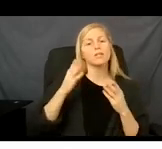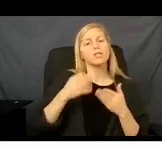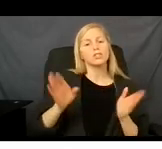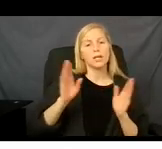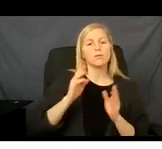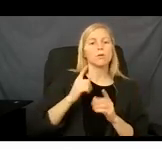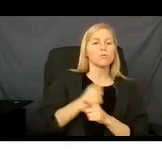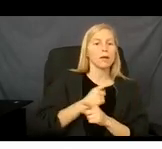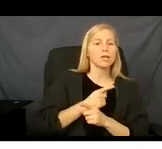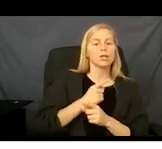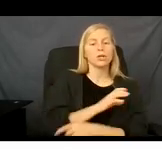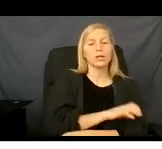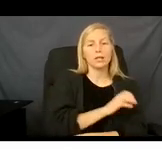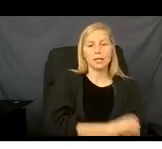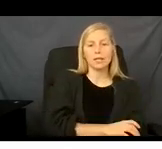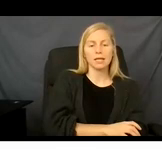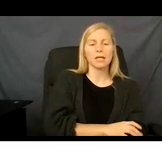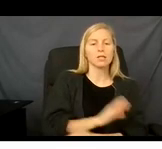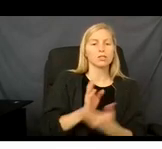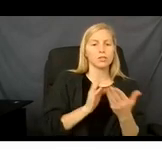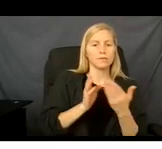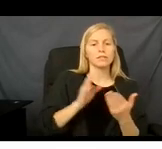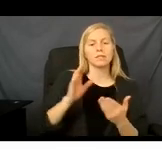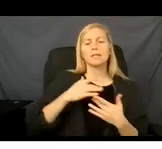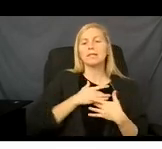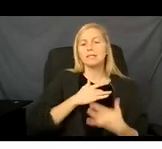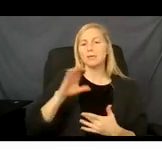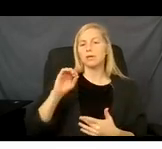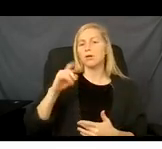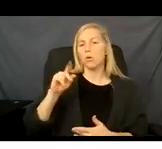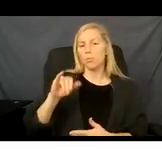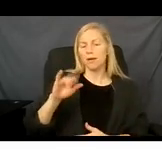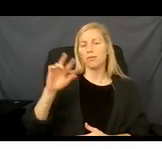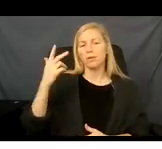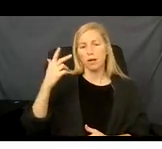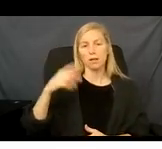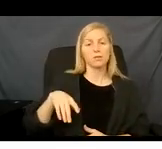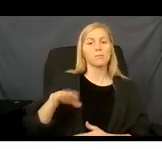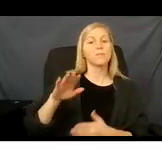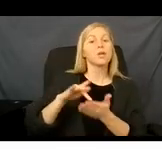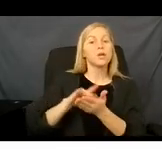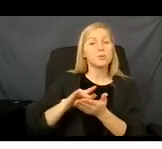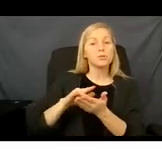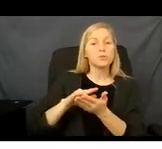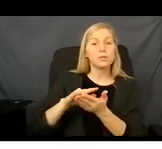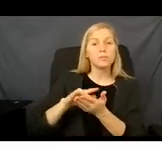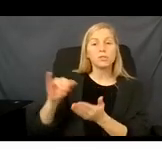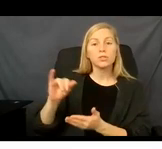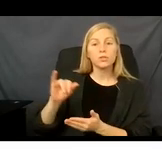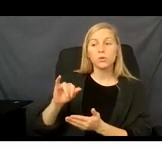service, your co-pay will be $3. Then for your prescription. Generic drug is $1.